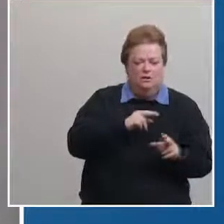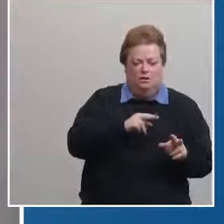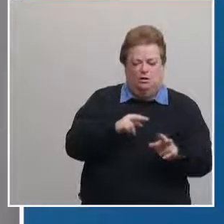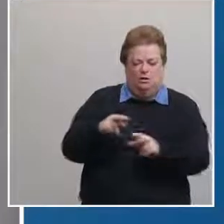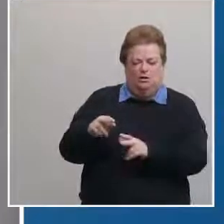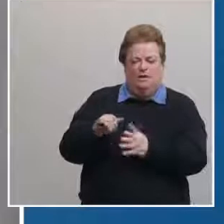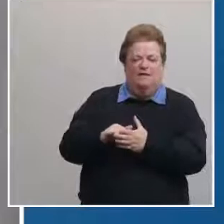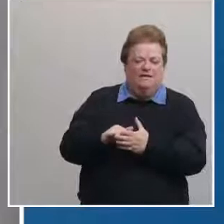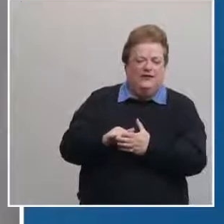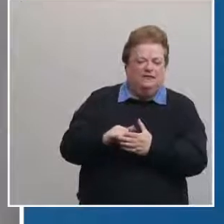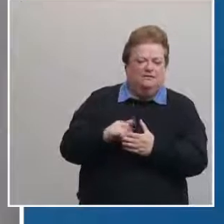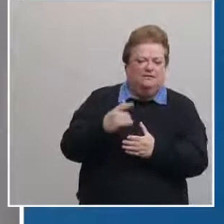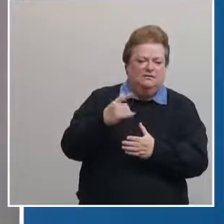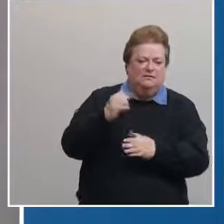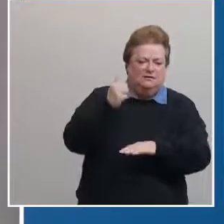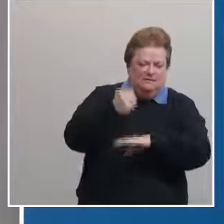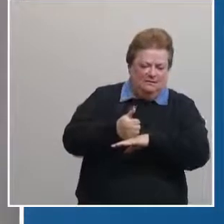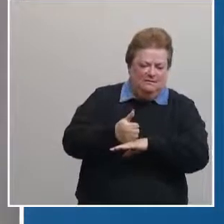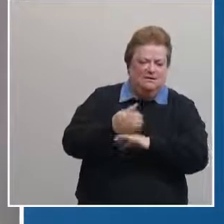availability